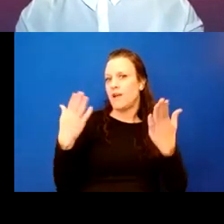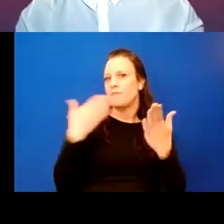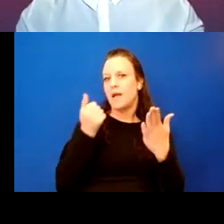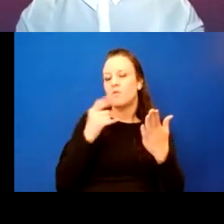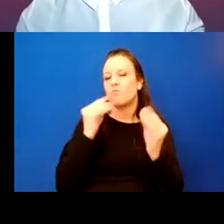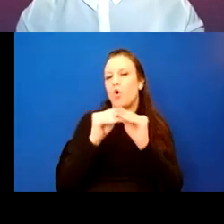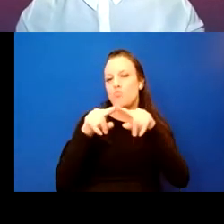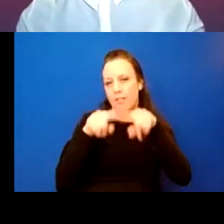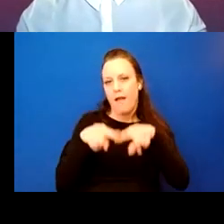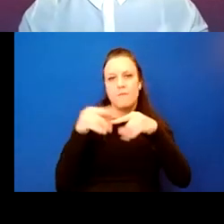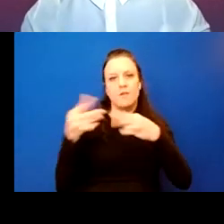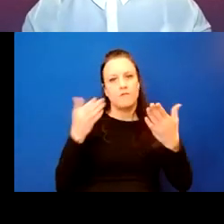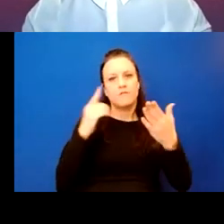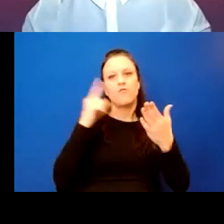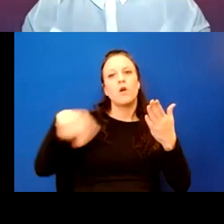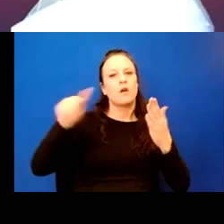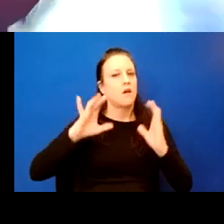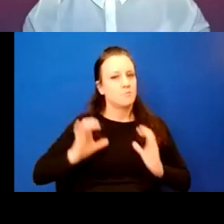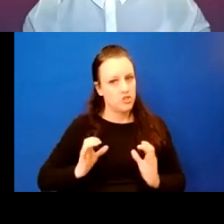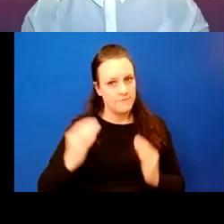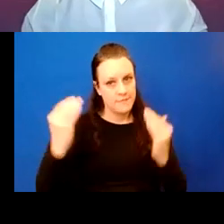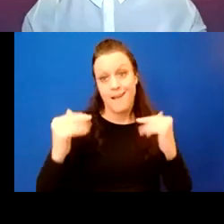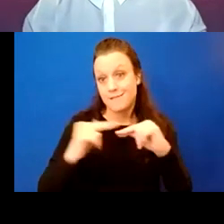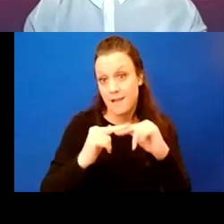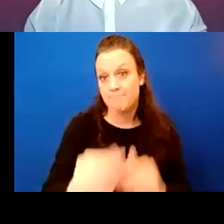reliable service to our customers. Next slide, please.